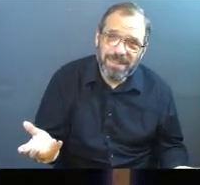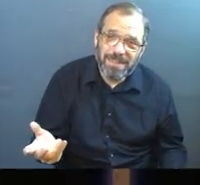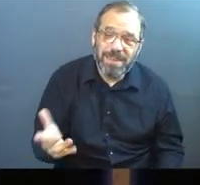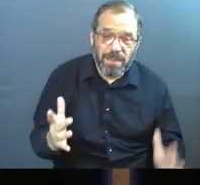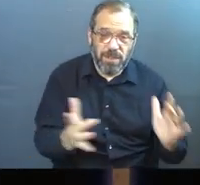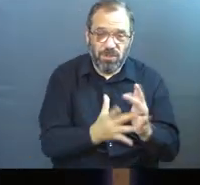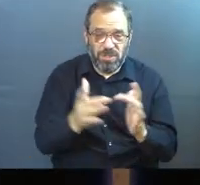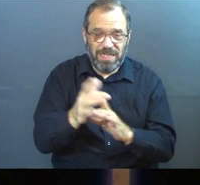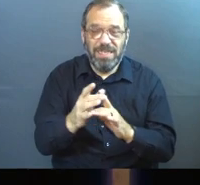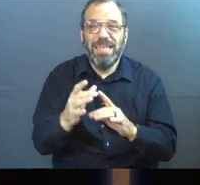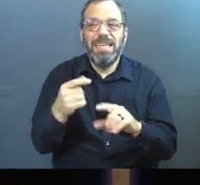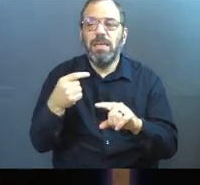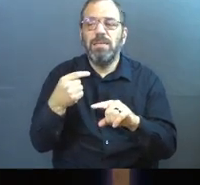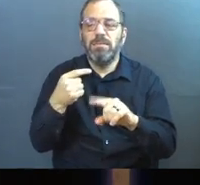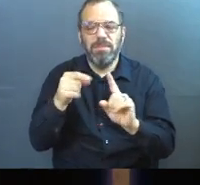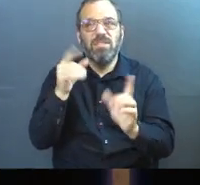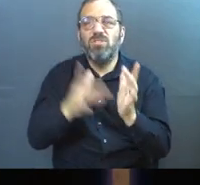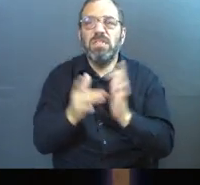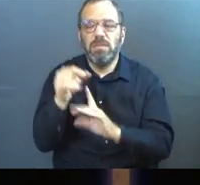He's the anti-Babylon.